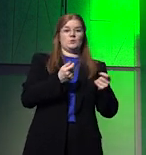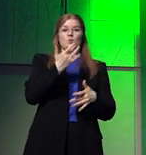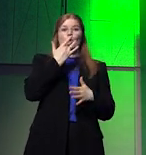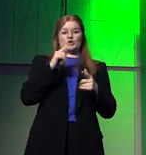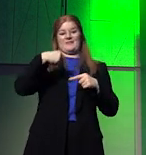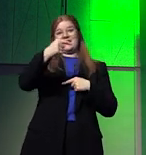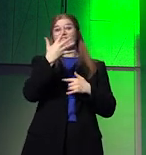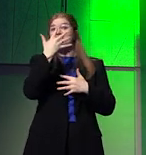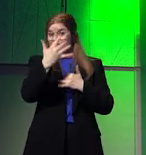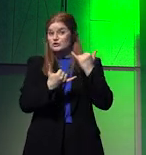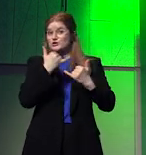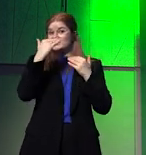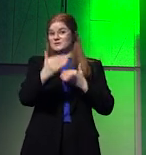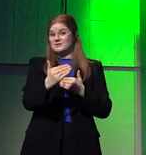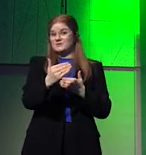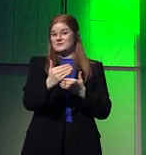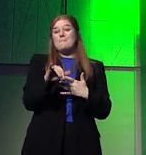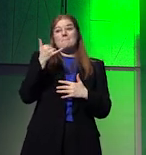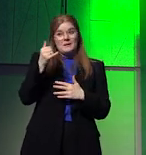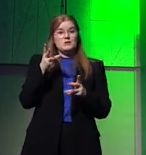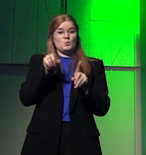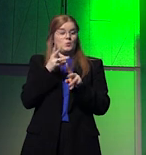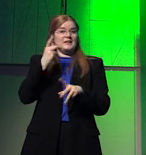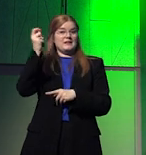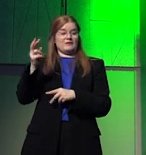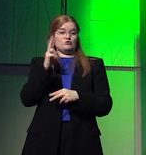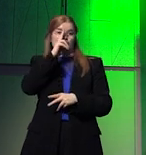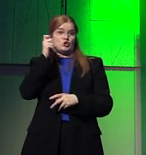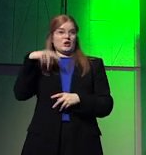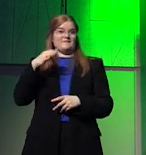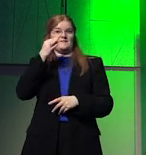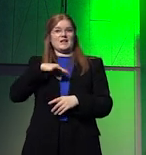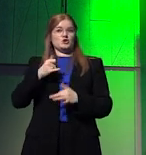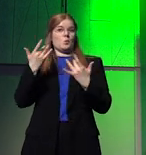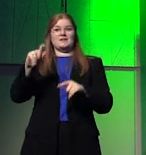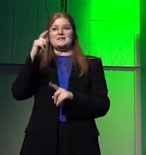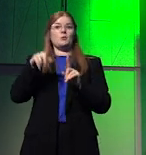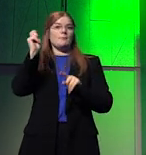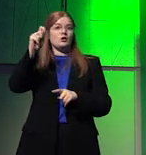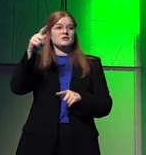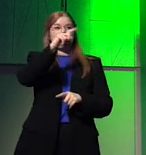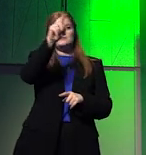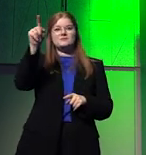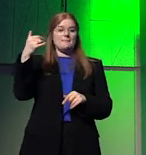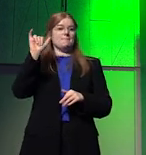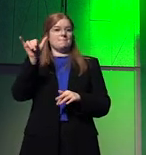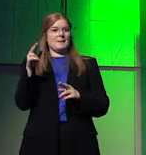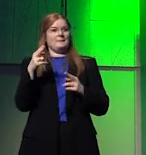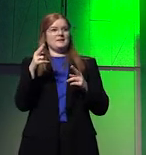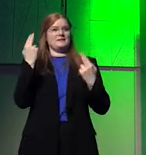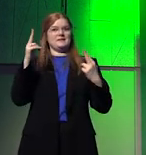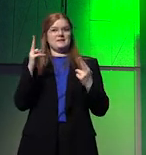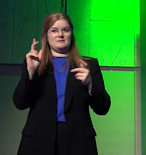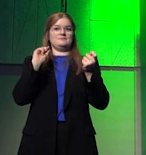in the next five years, it may also give Russia a comparative advantage on markets that may see a